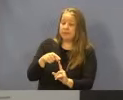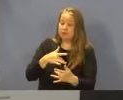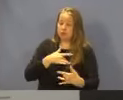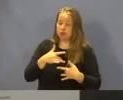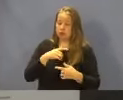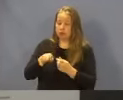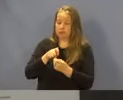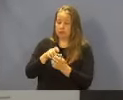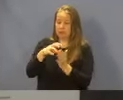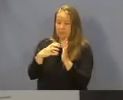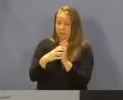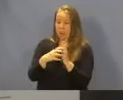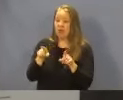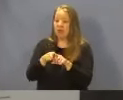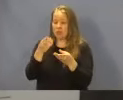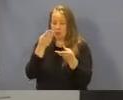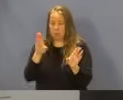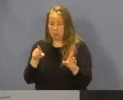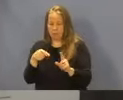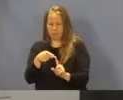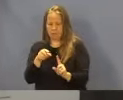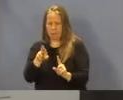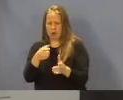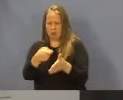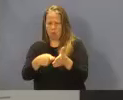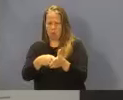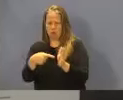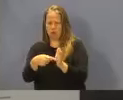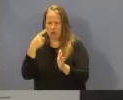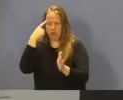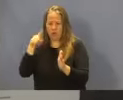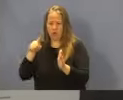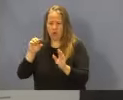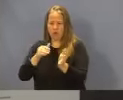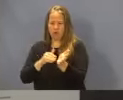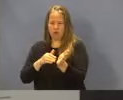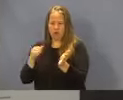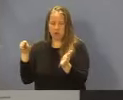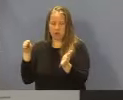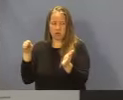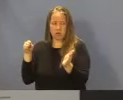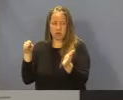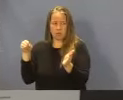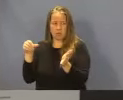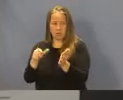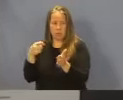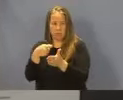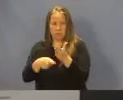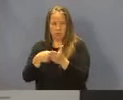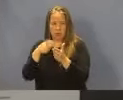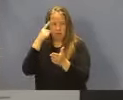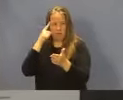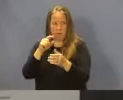paragraph in the public notice. Rates shown are for providers reimbursed at the par rate except Medicare